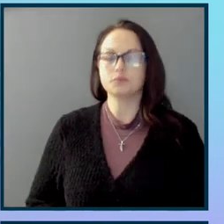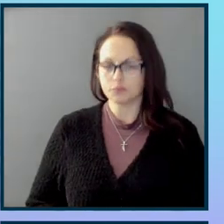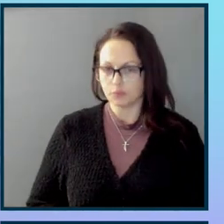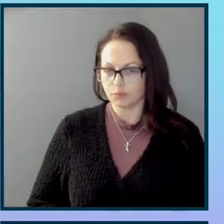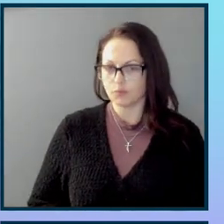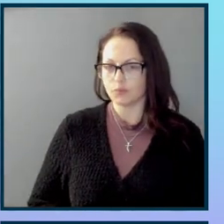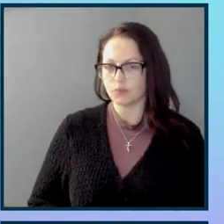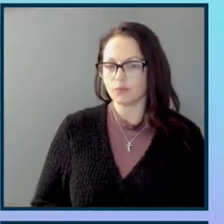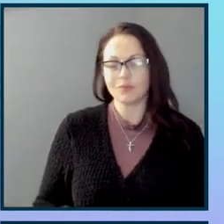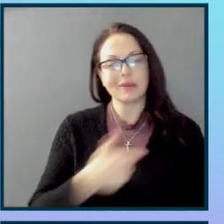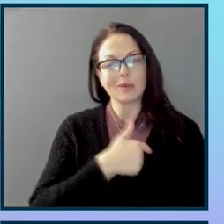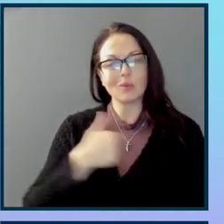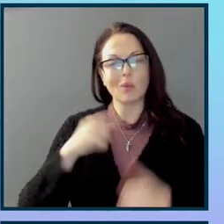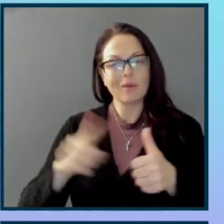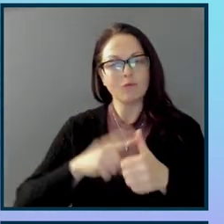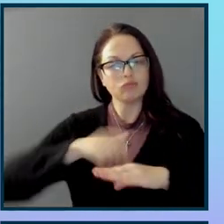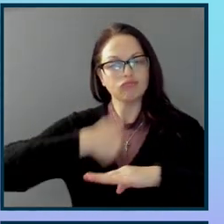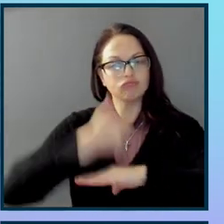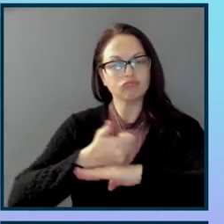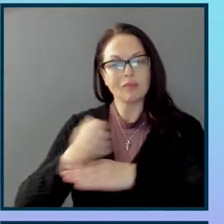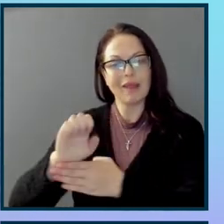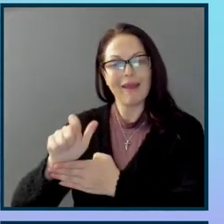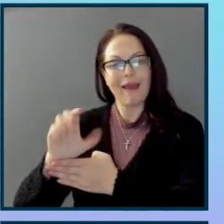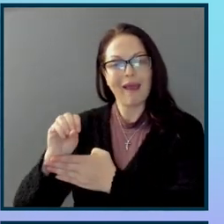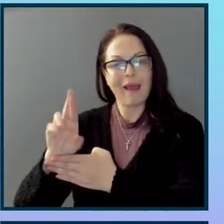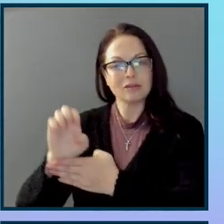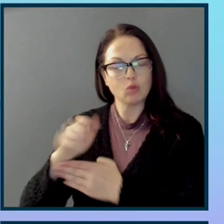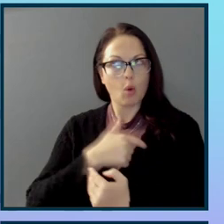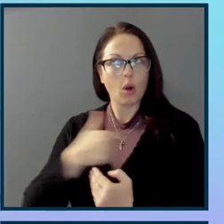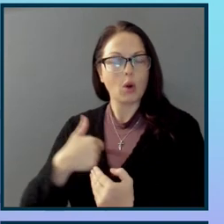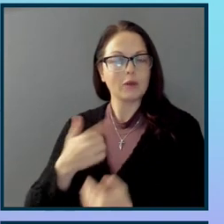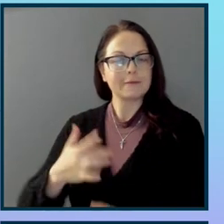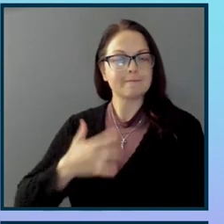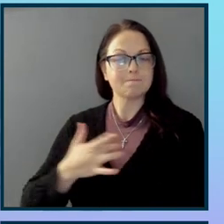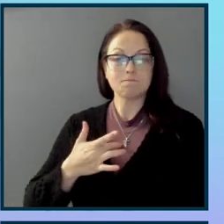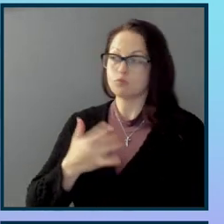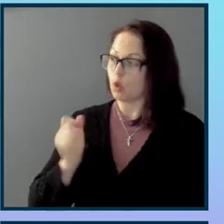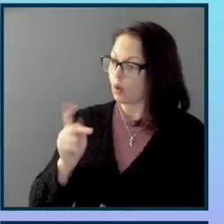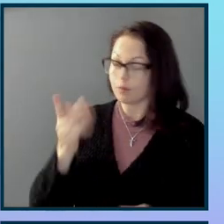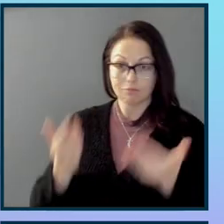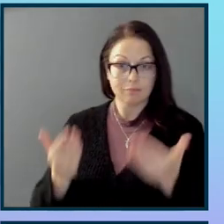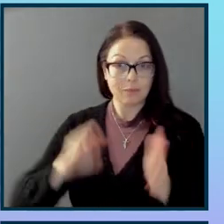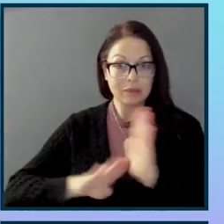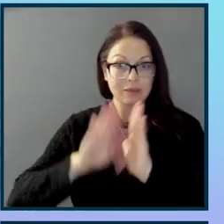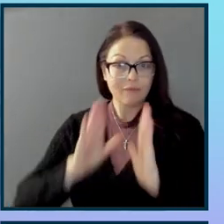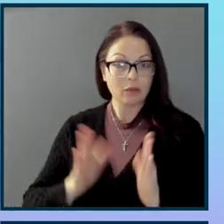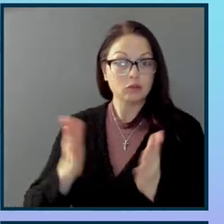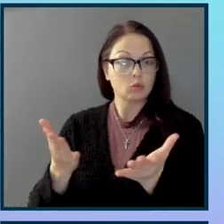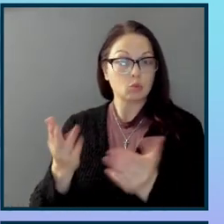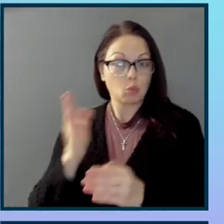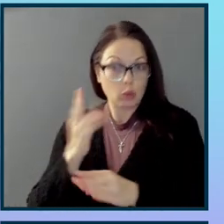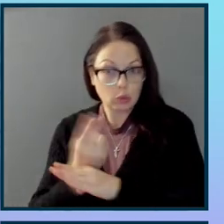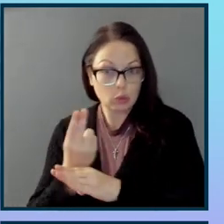first launched AXECORE, we thought, okay, well, maybe we'll get developers to embrace it. Maybe we'll build a community